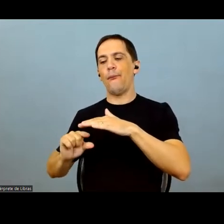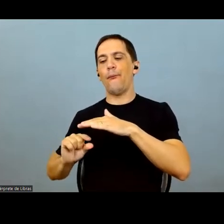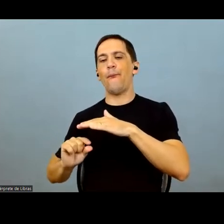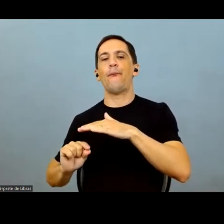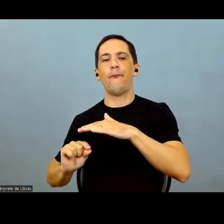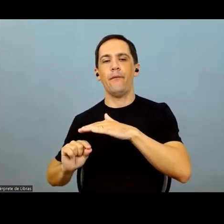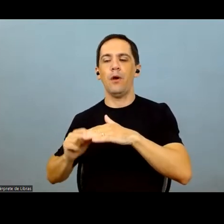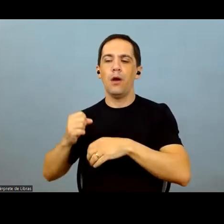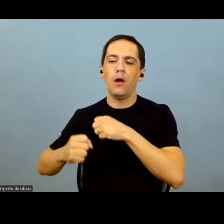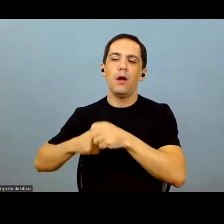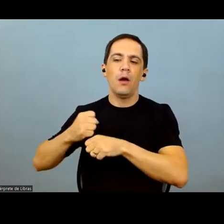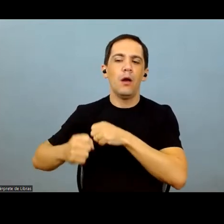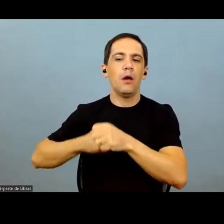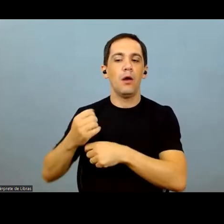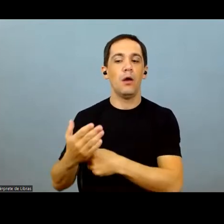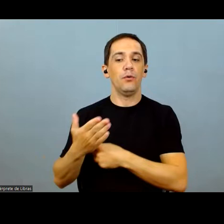soil stocks.